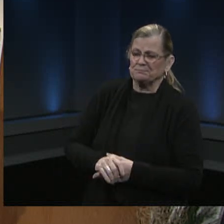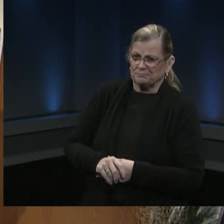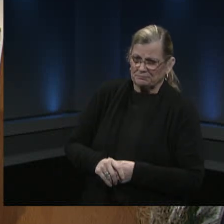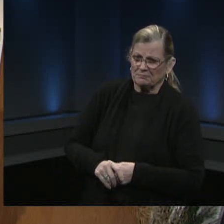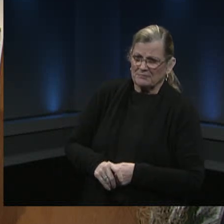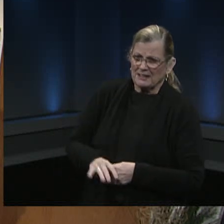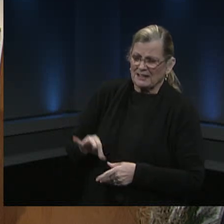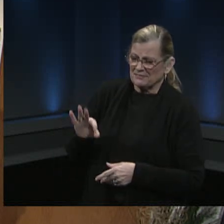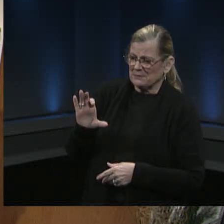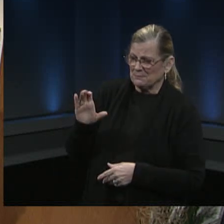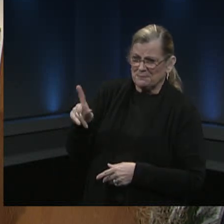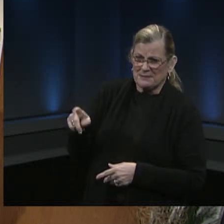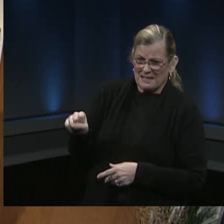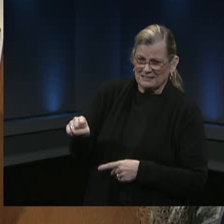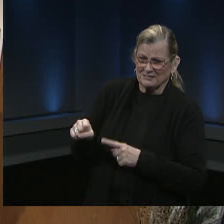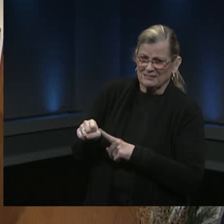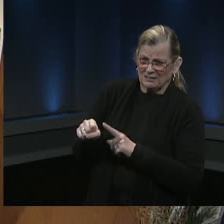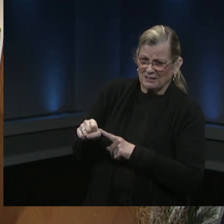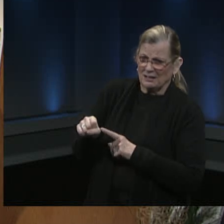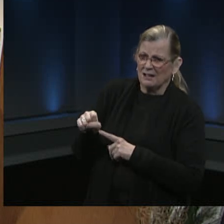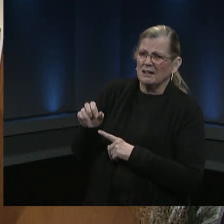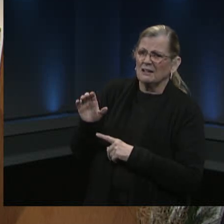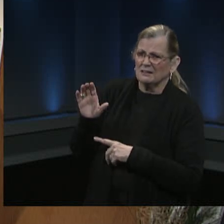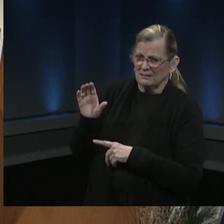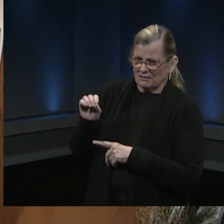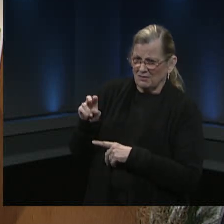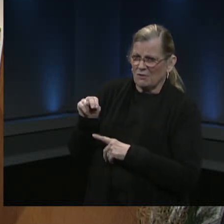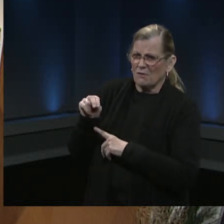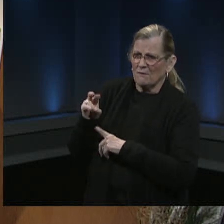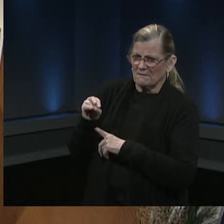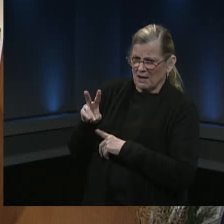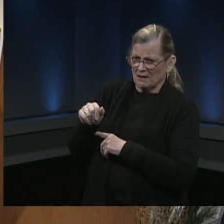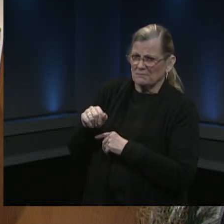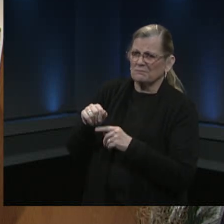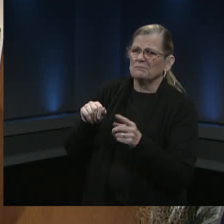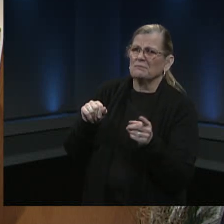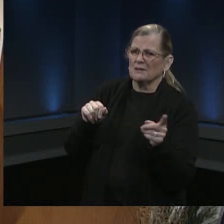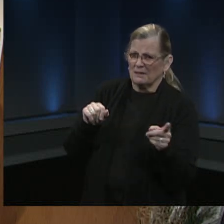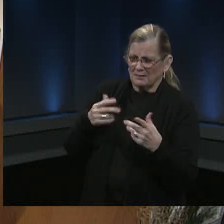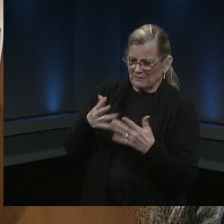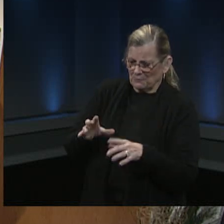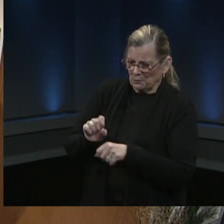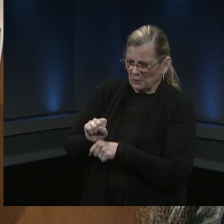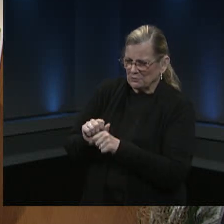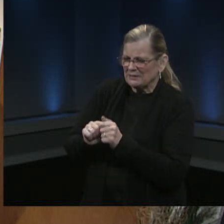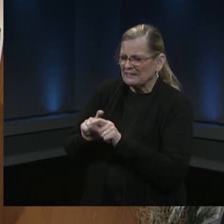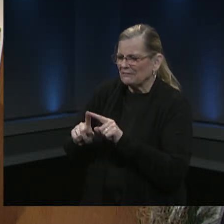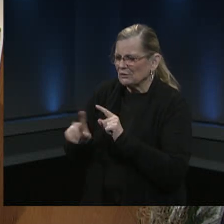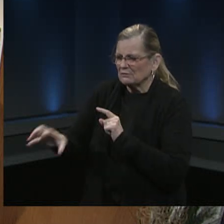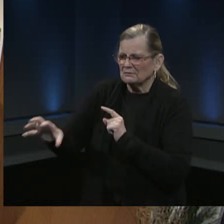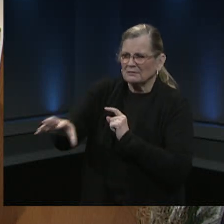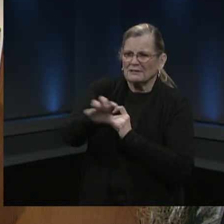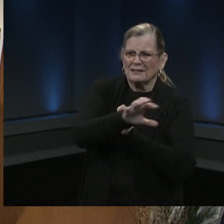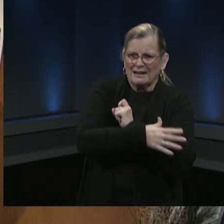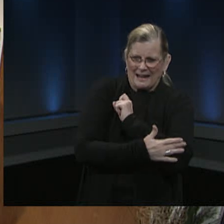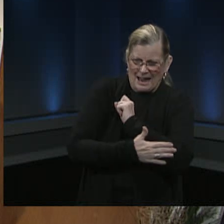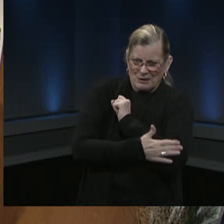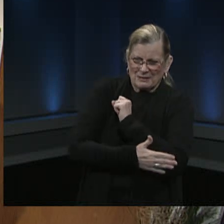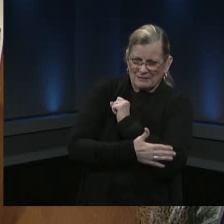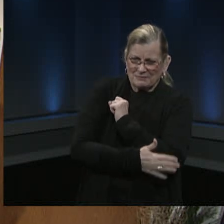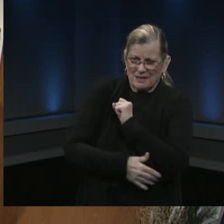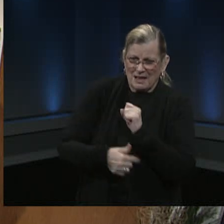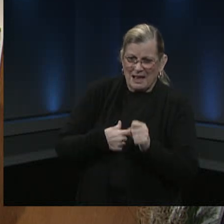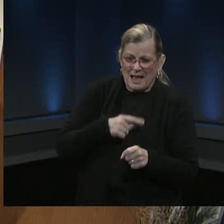i know we're working very closely with all the different counties is there a guarantee that uh other entities won't take up the